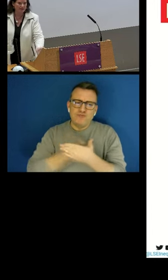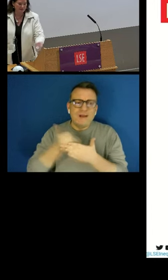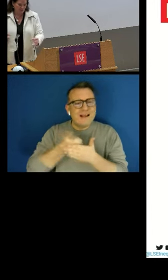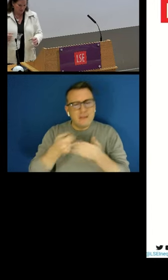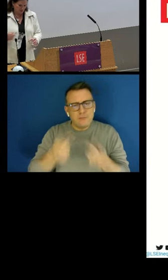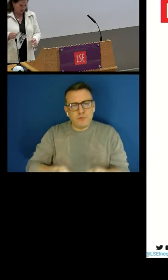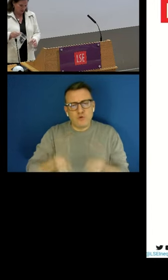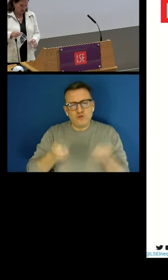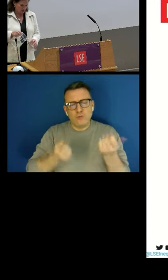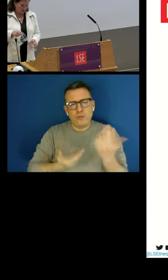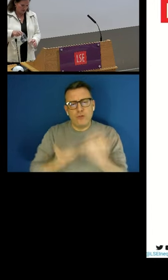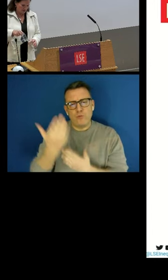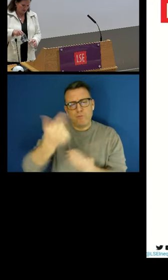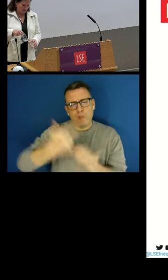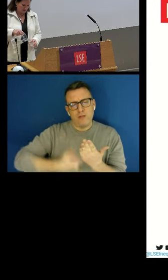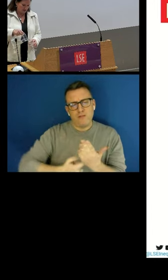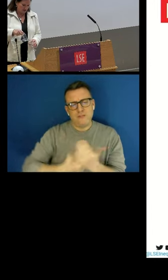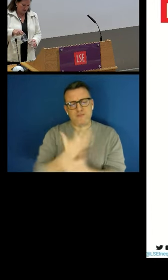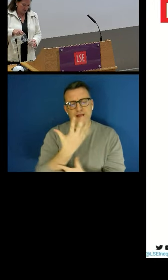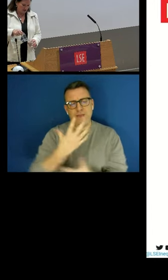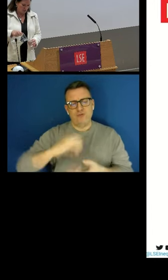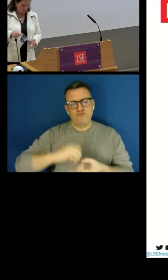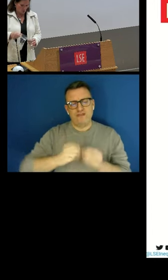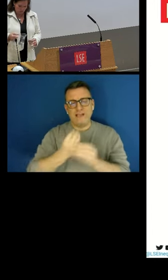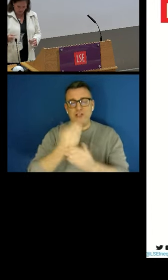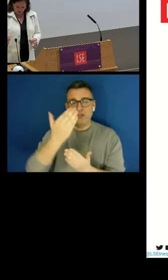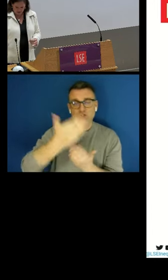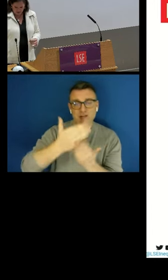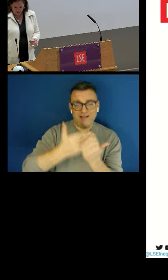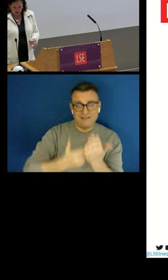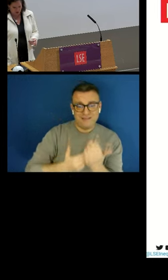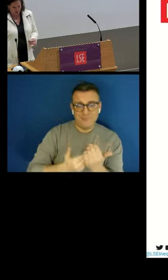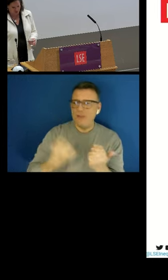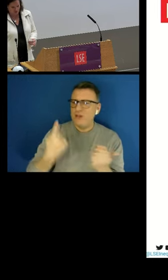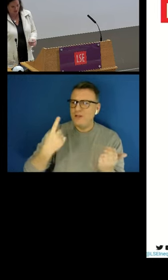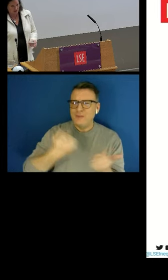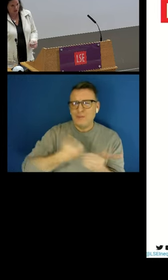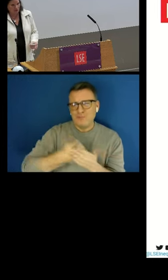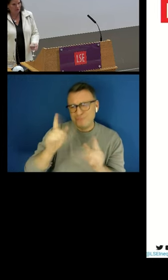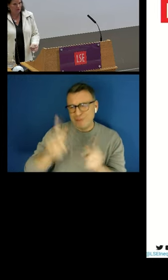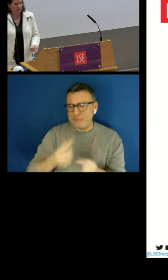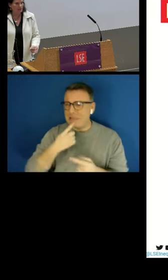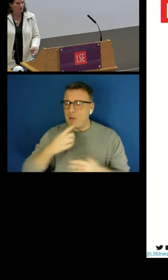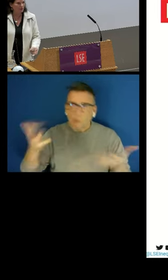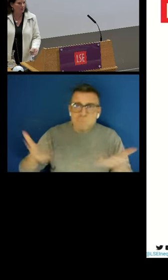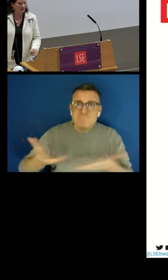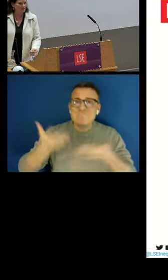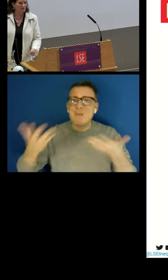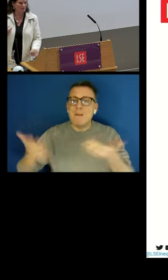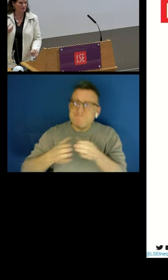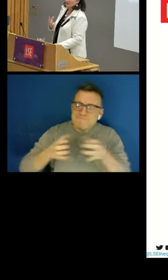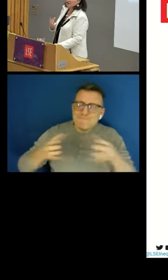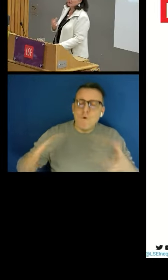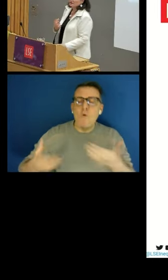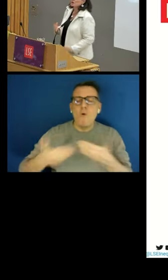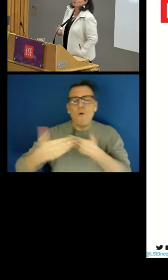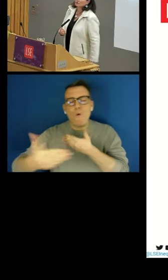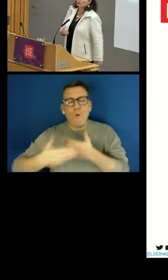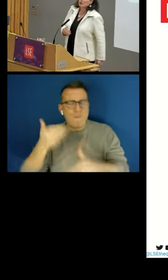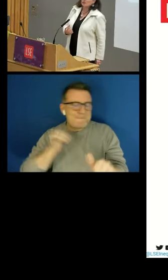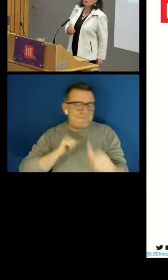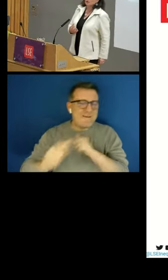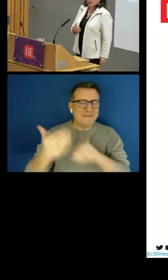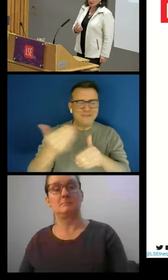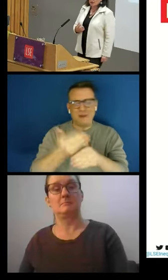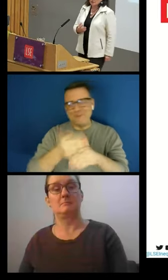often hear people talking about generating more and better jobs, but really without a specific definition